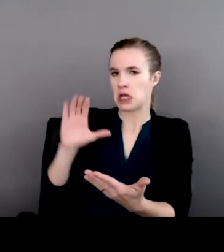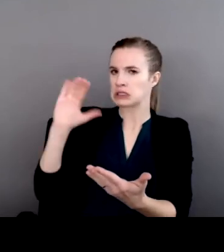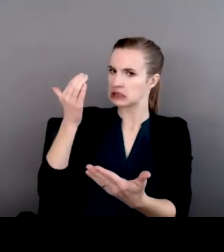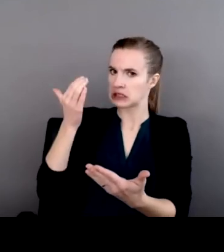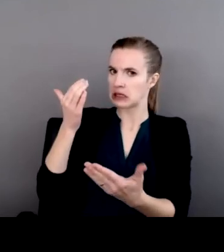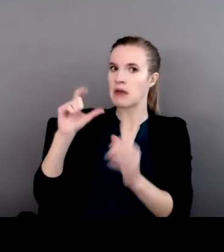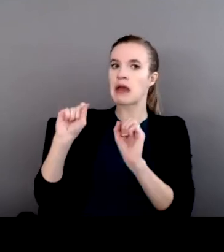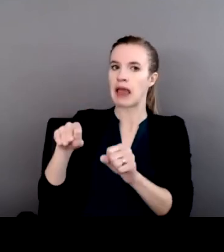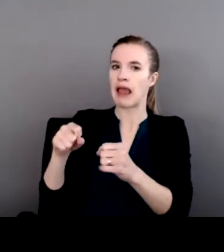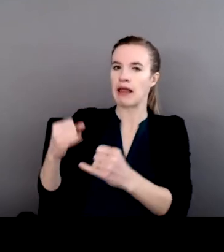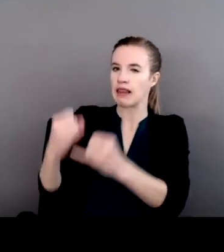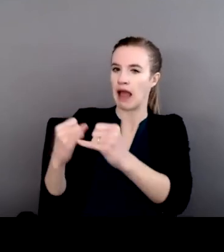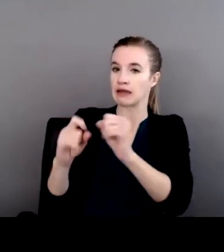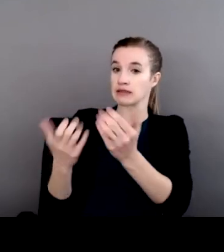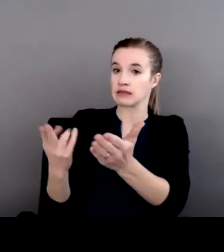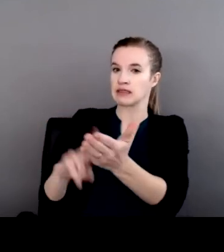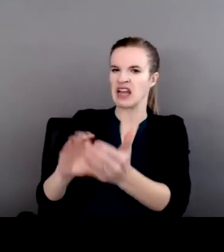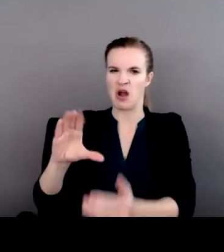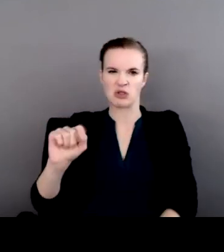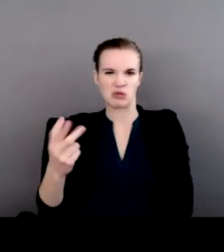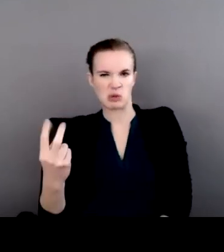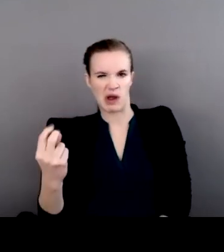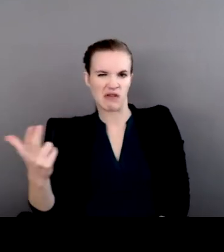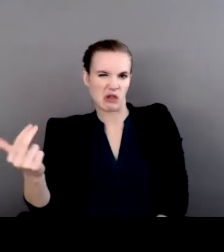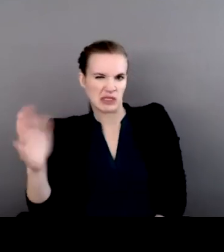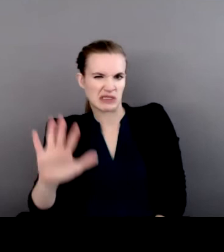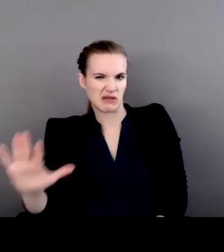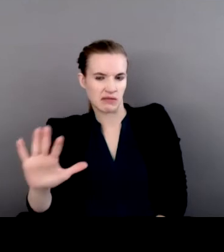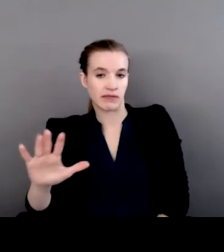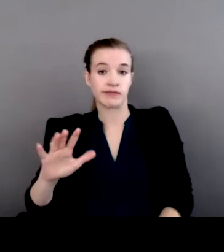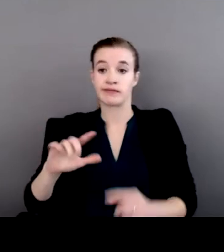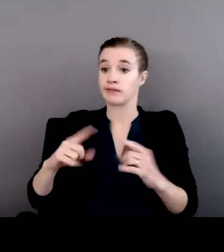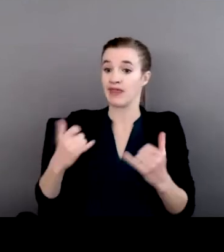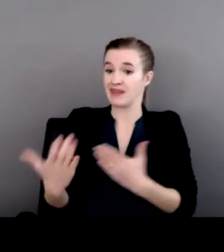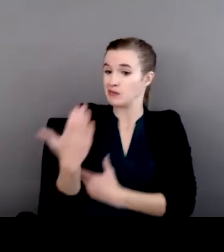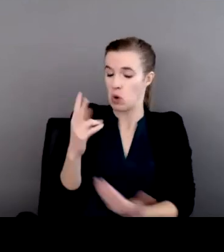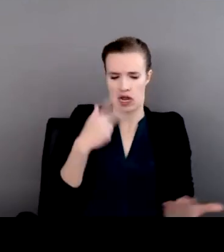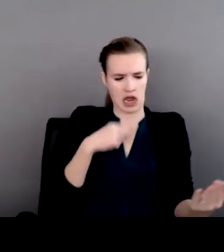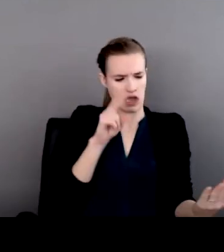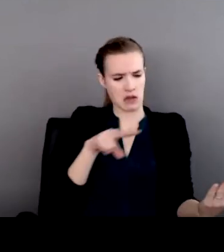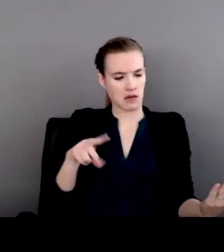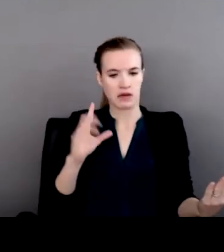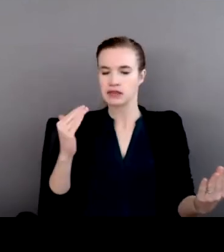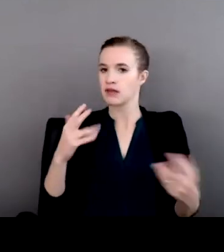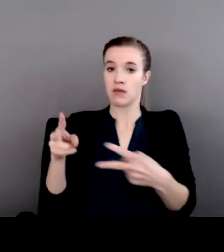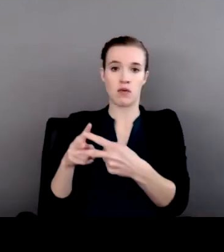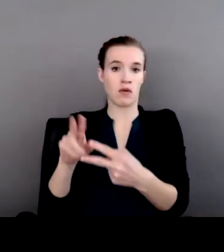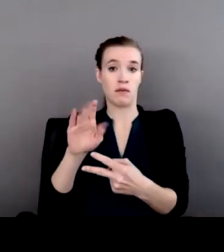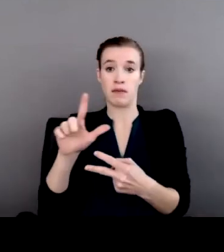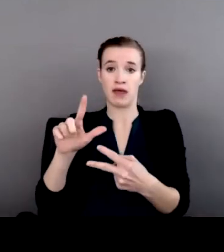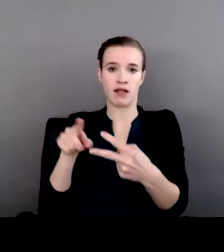either October 12th or 13th. But as of this morning, I couldn't find that he had signed those two bills.